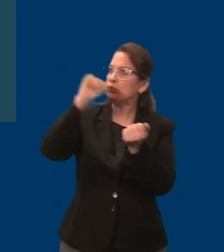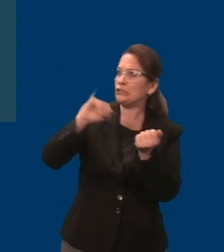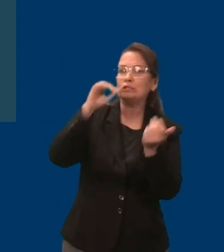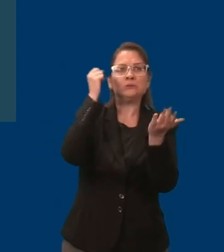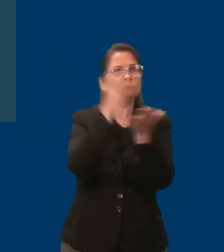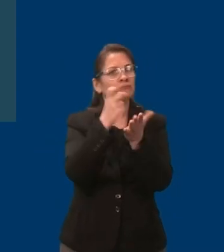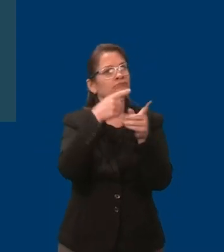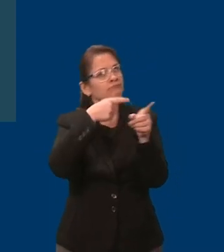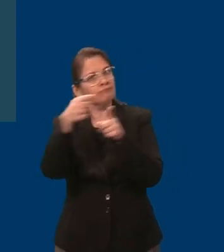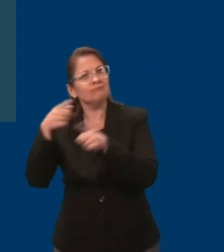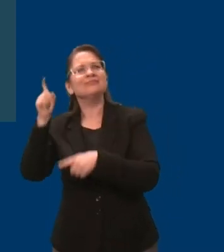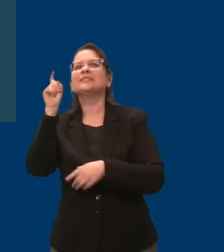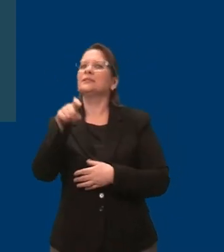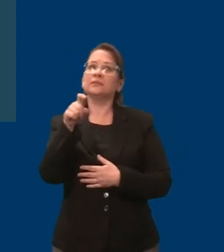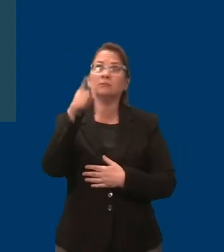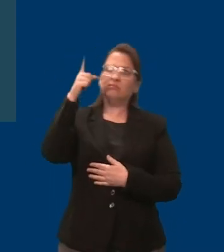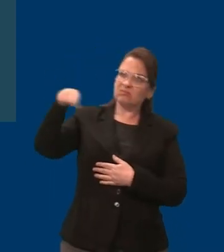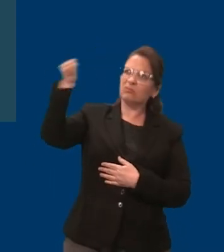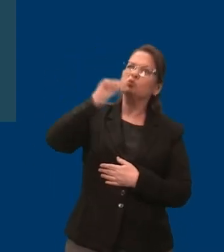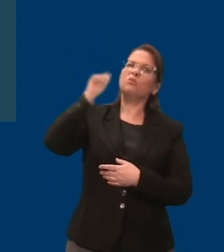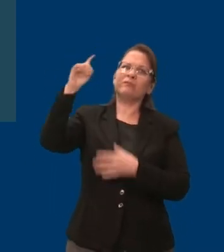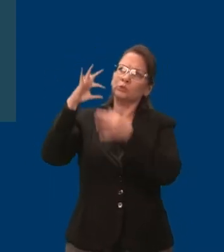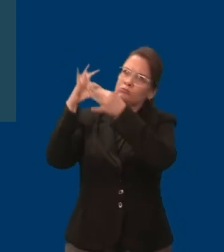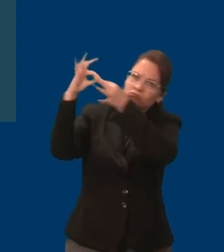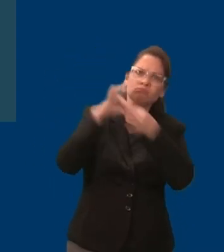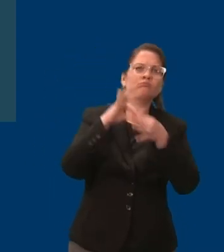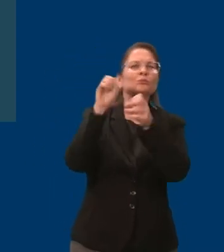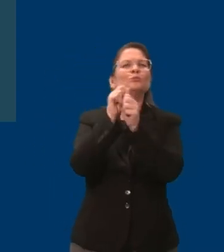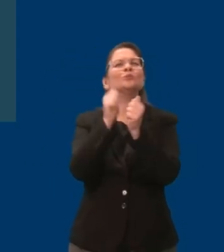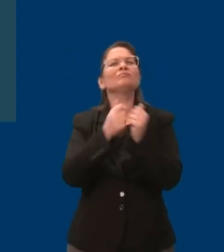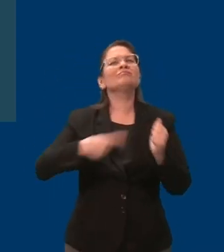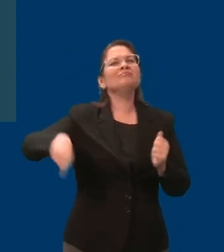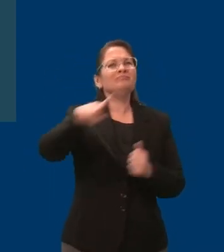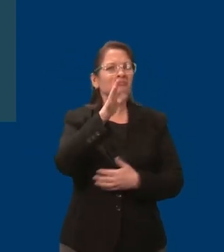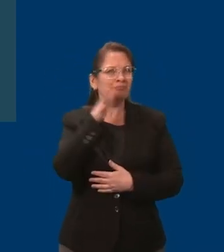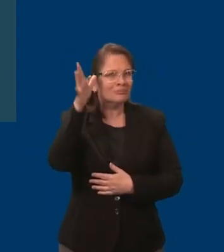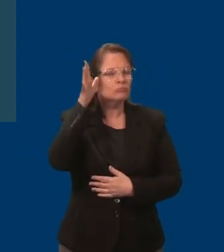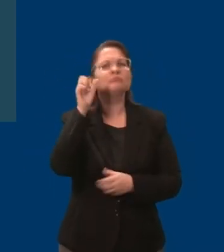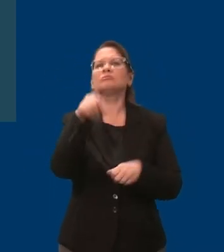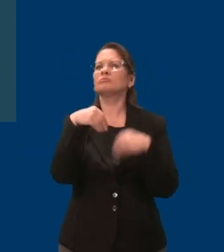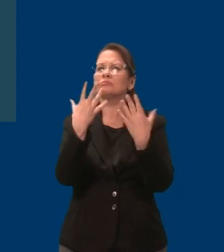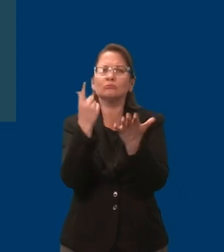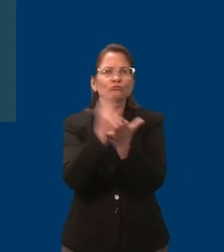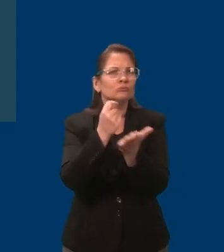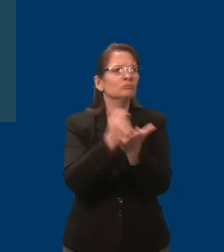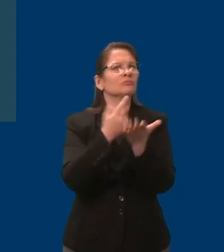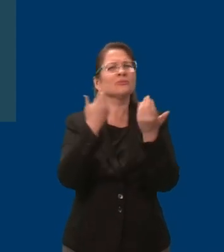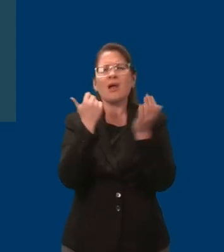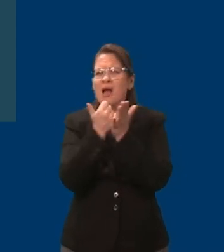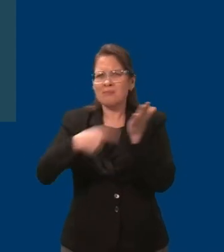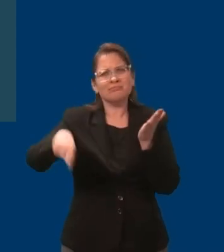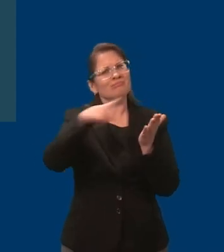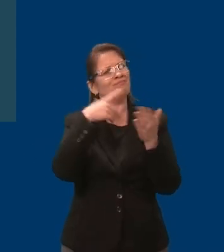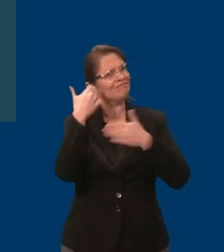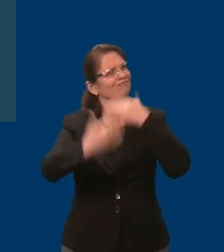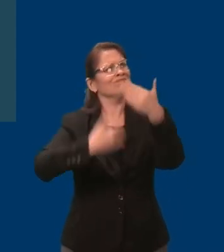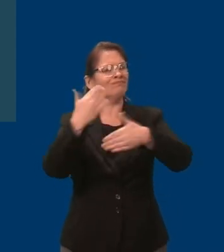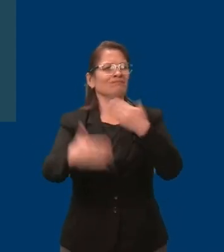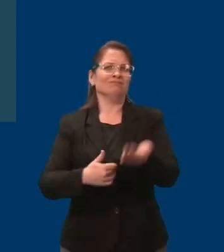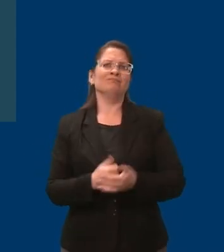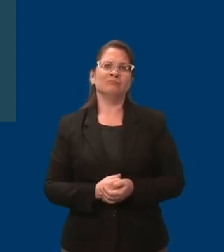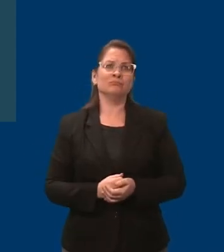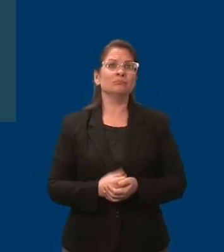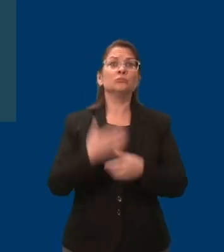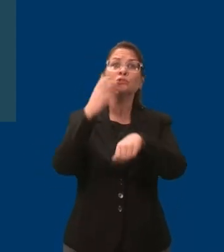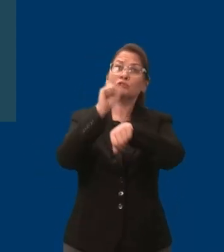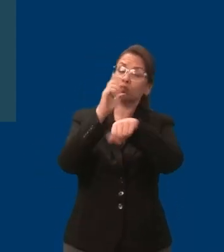that rare disease, while rare, some still have a possible treatment plan for these patients. I want the medical community to understand that